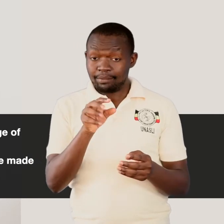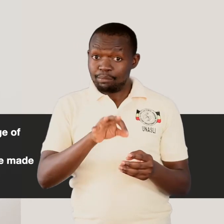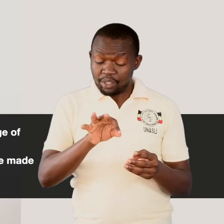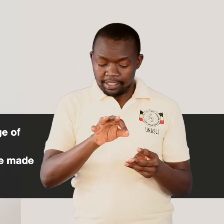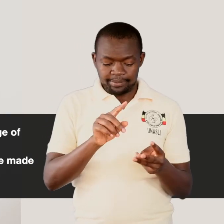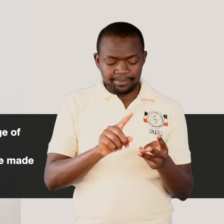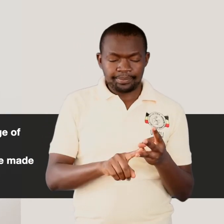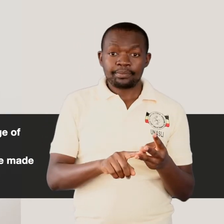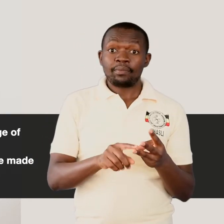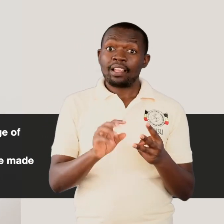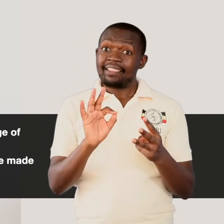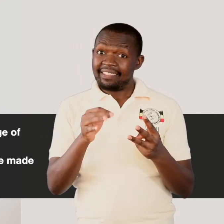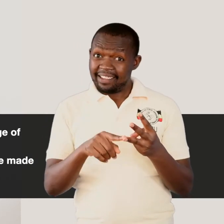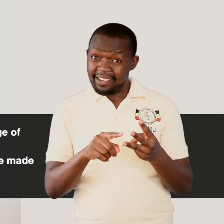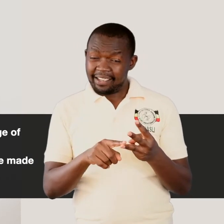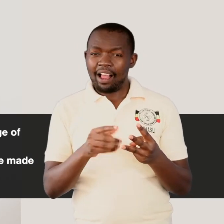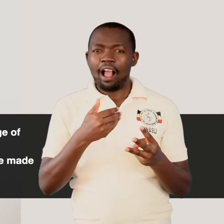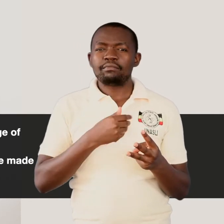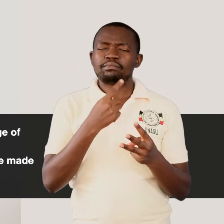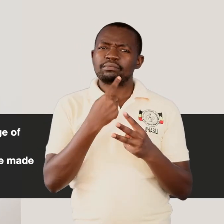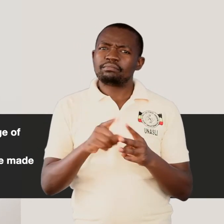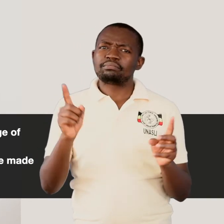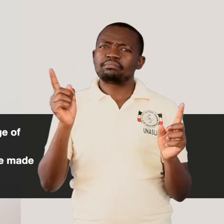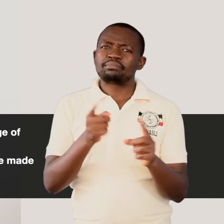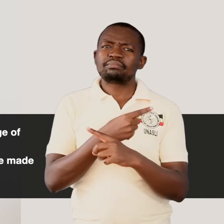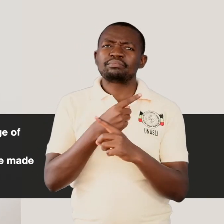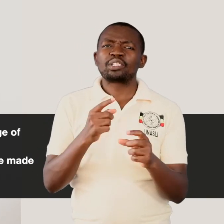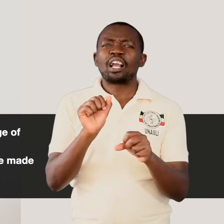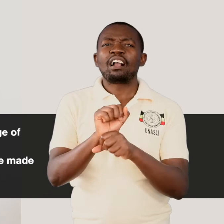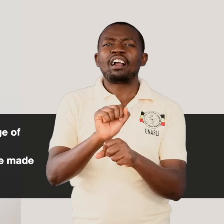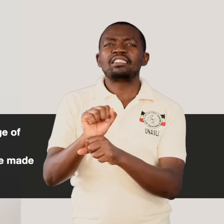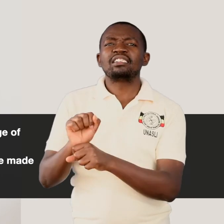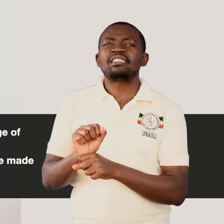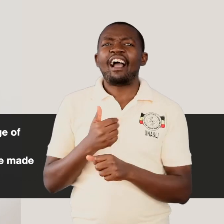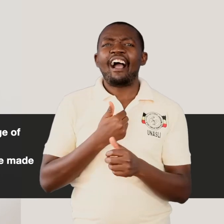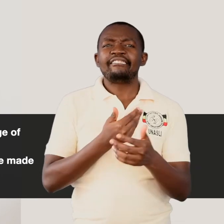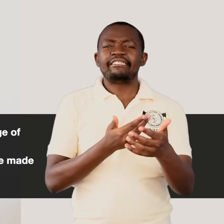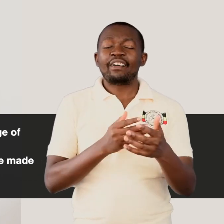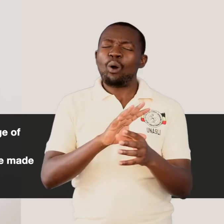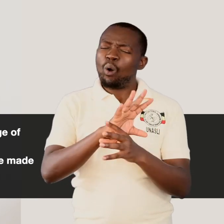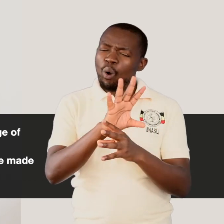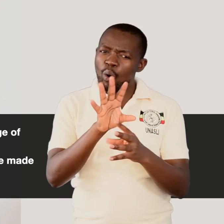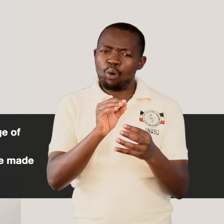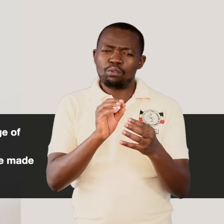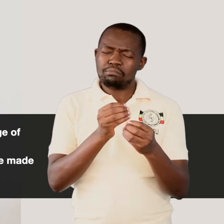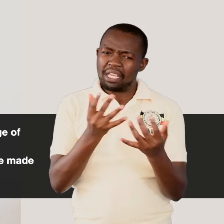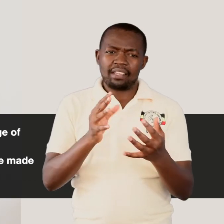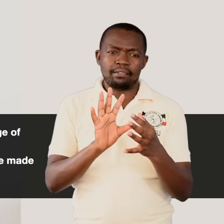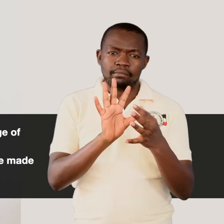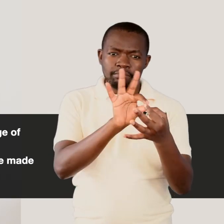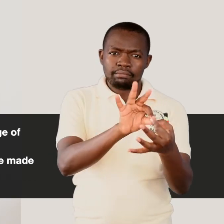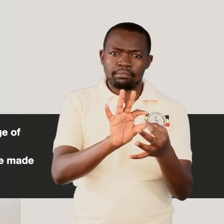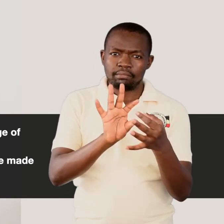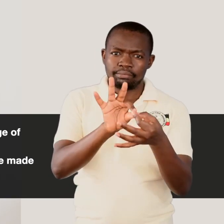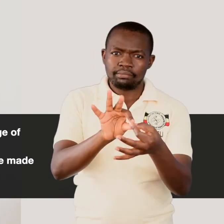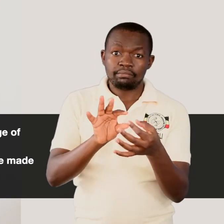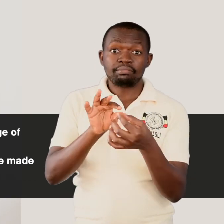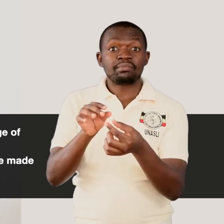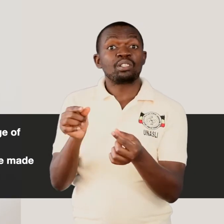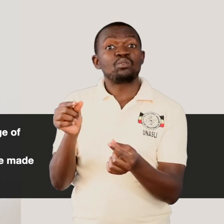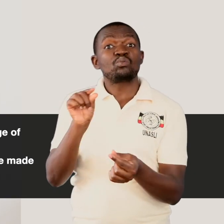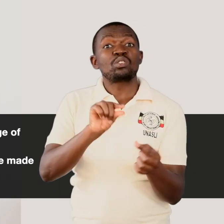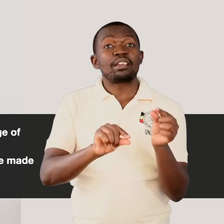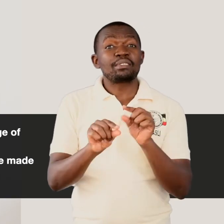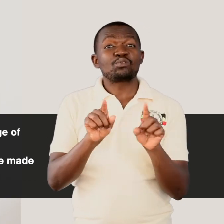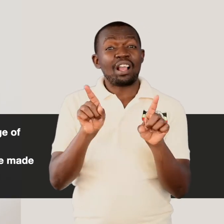that different careers very many careers are related to chemistry as